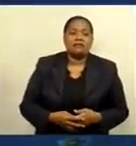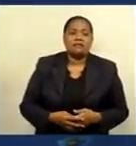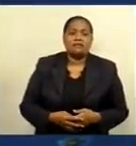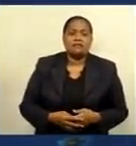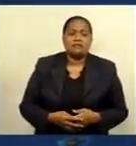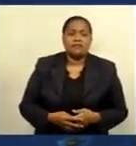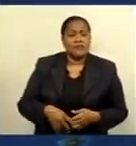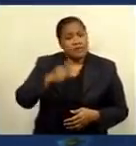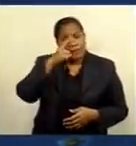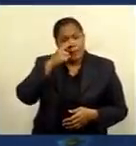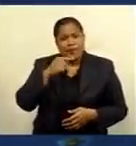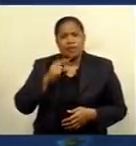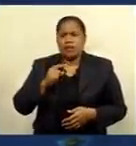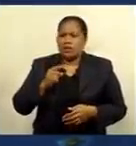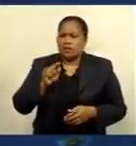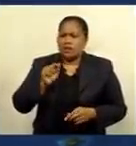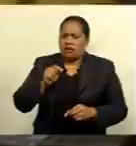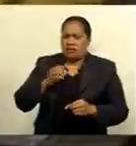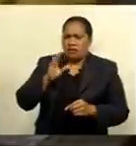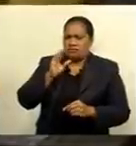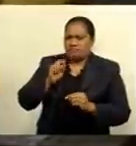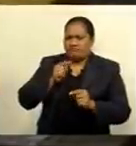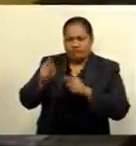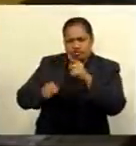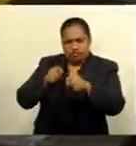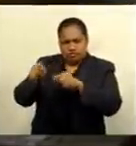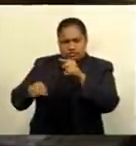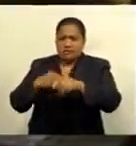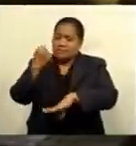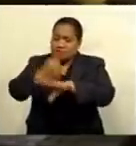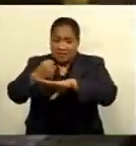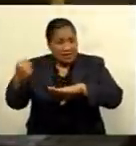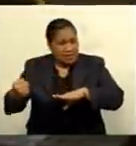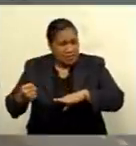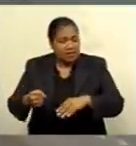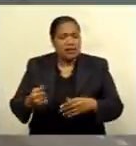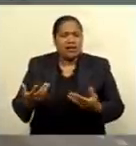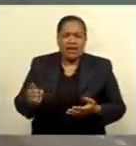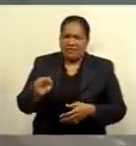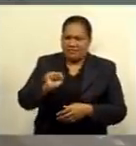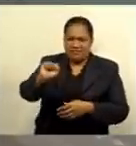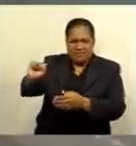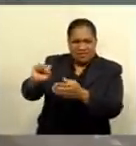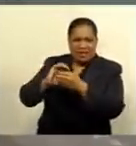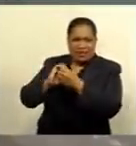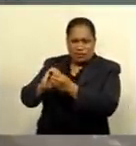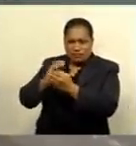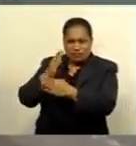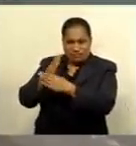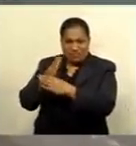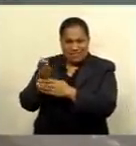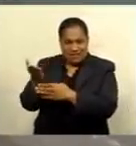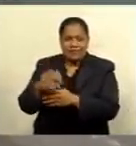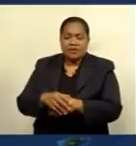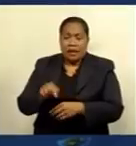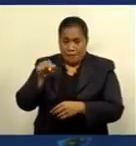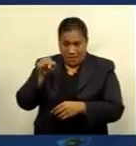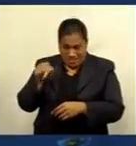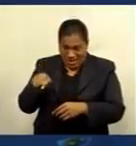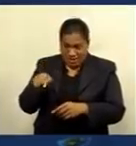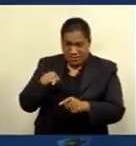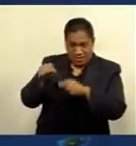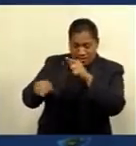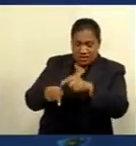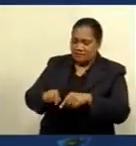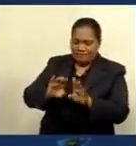who continue to say things to go against the government and its various initiatives and assistance. This will not let us down. It